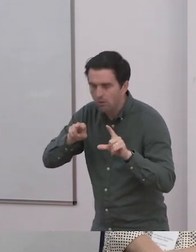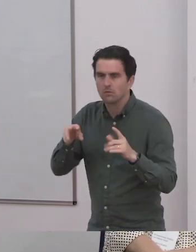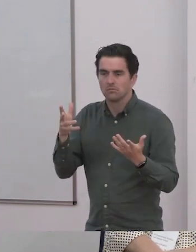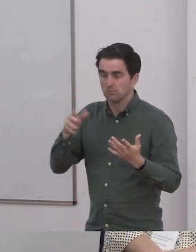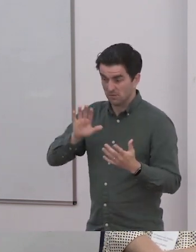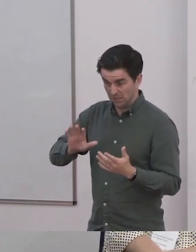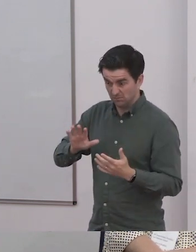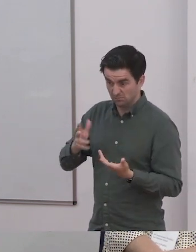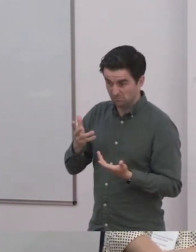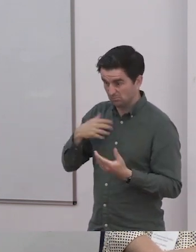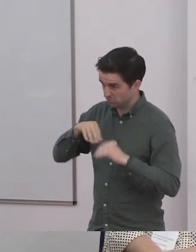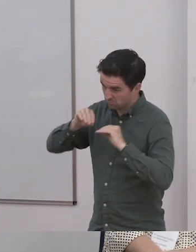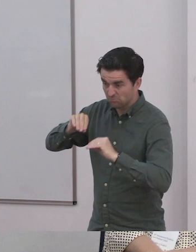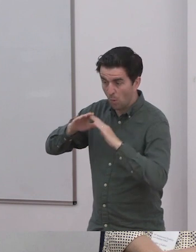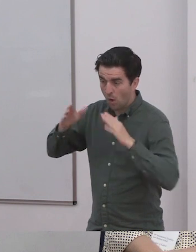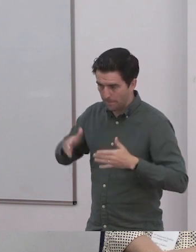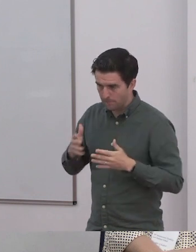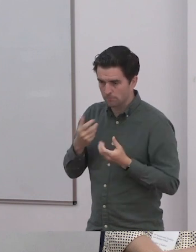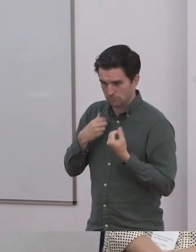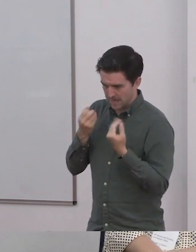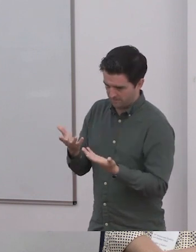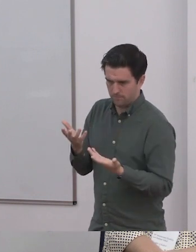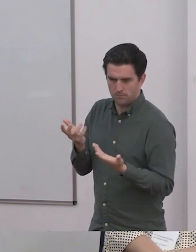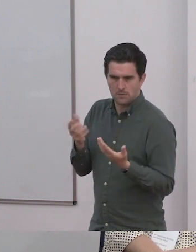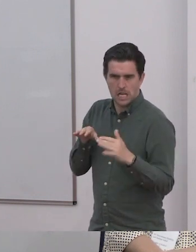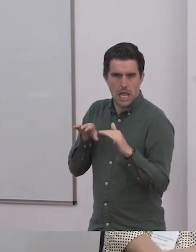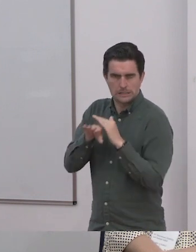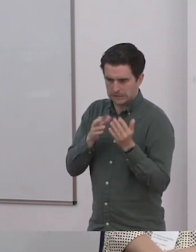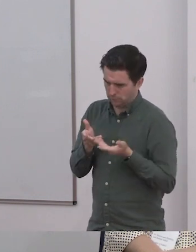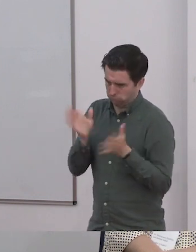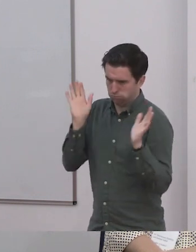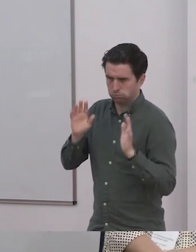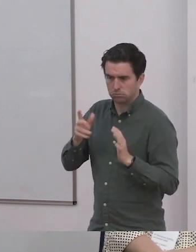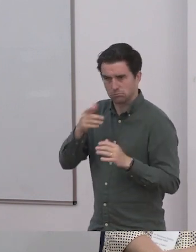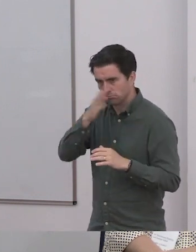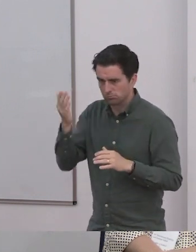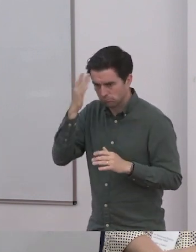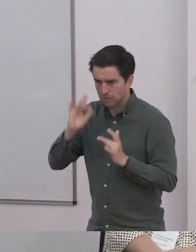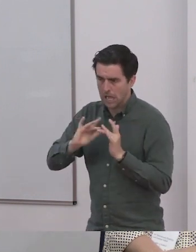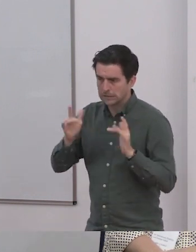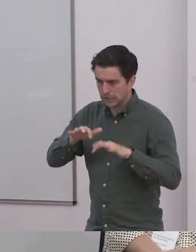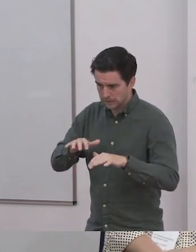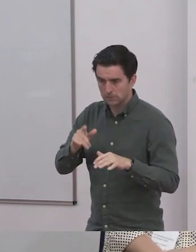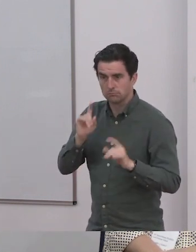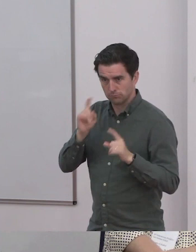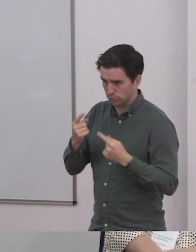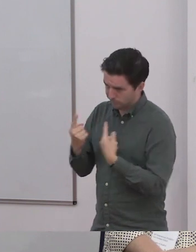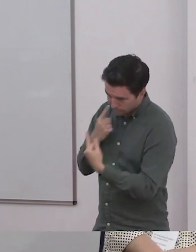of life today. Right, so what I want to do here is give Redden a chance to talk.